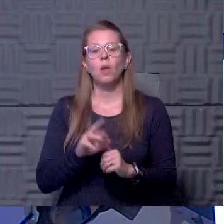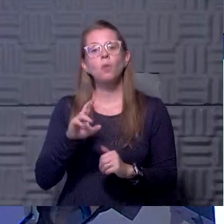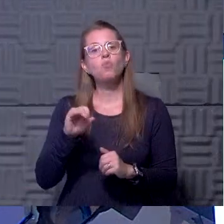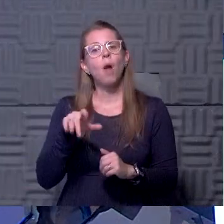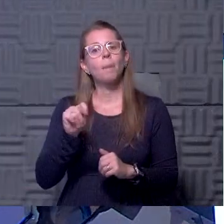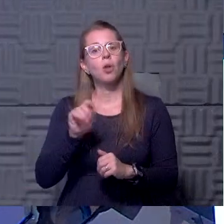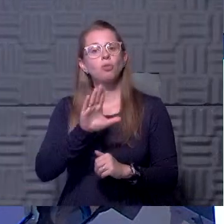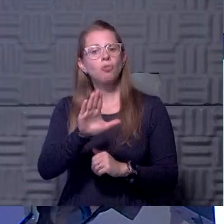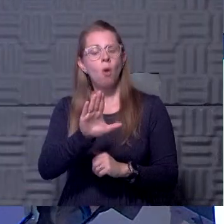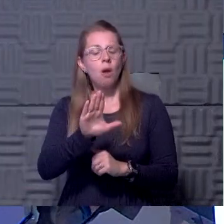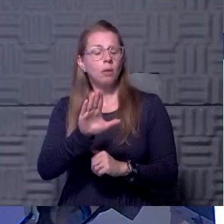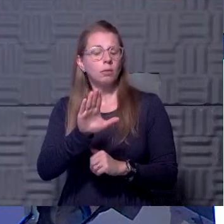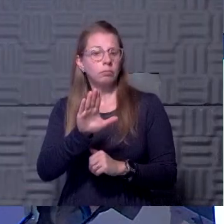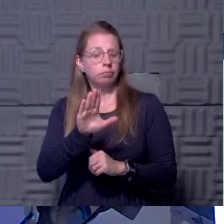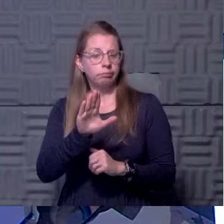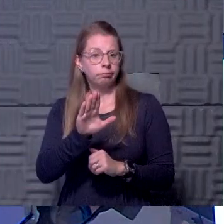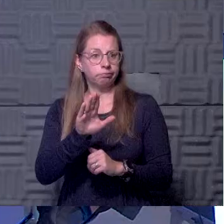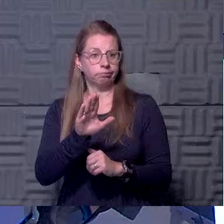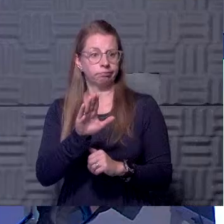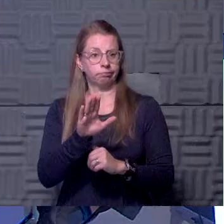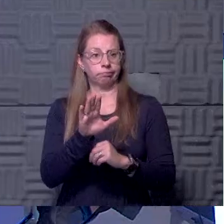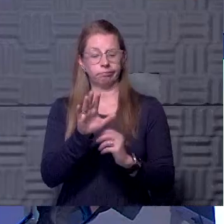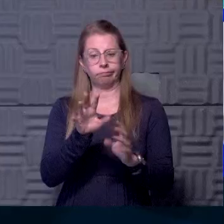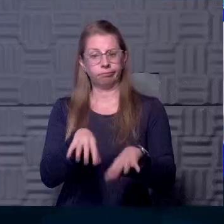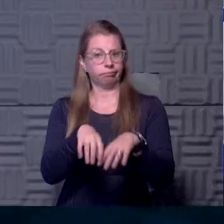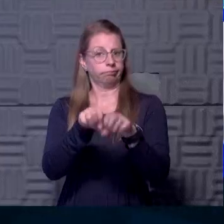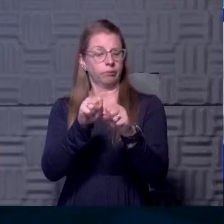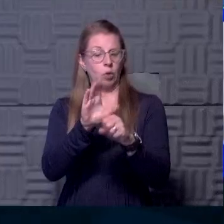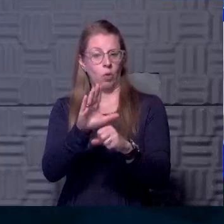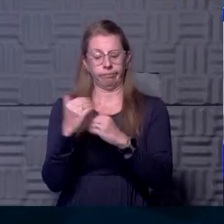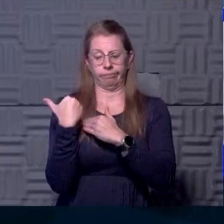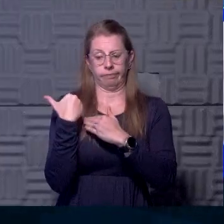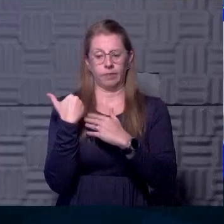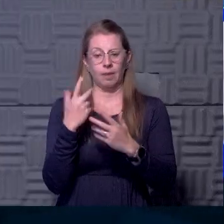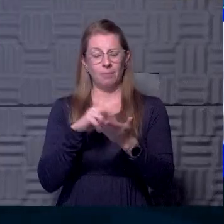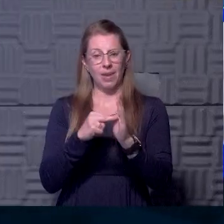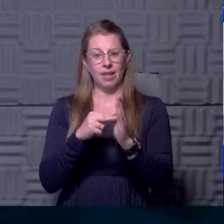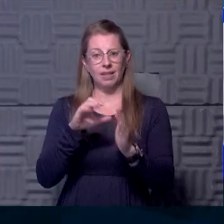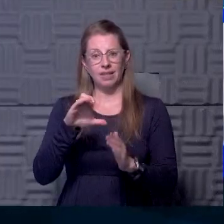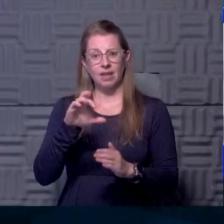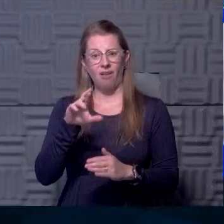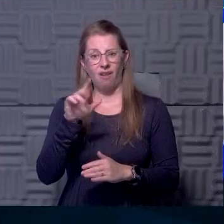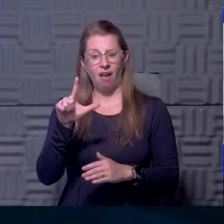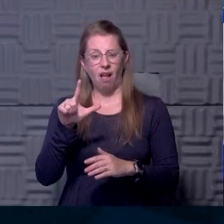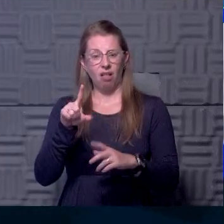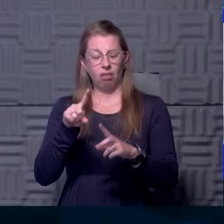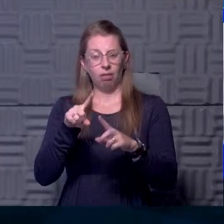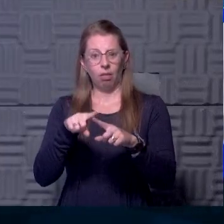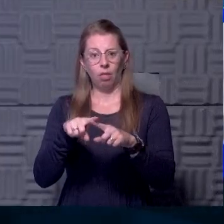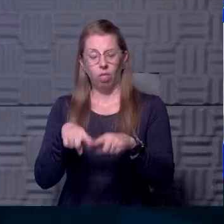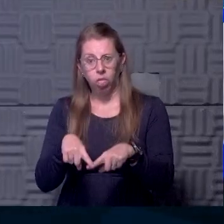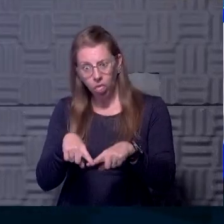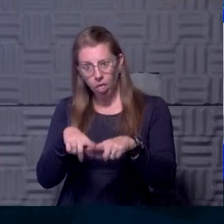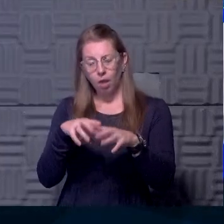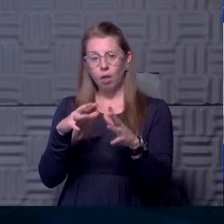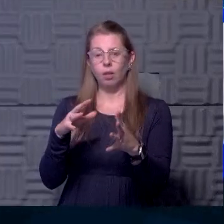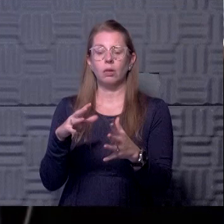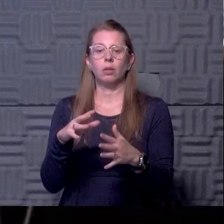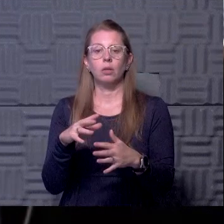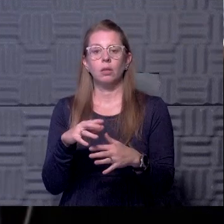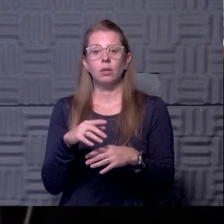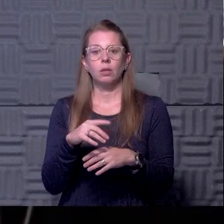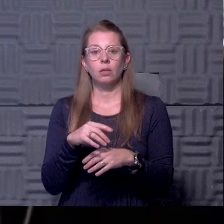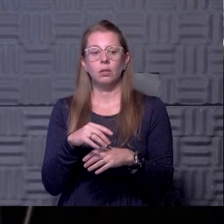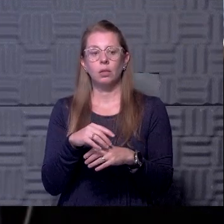your standpoint, this frequent testing, is that gonna put a strain on CRL? No, we've maintained sort of